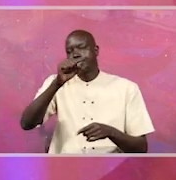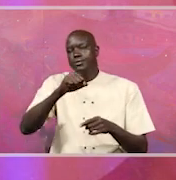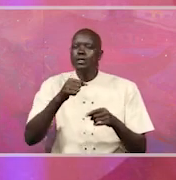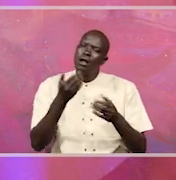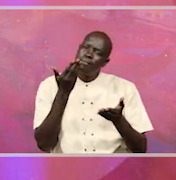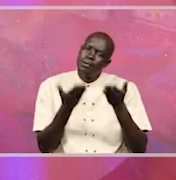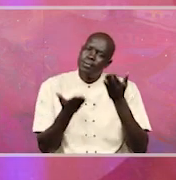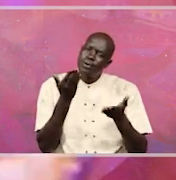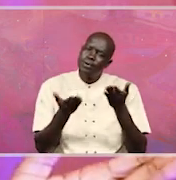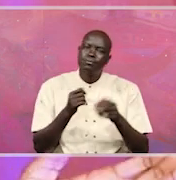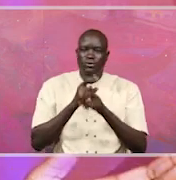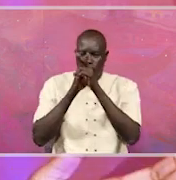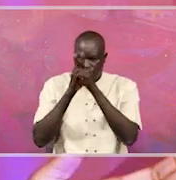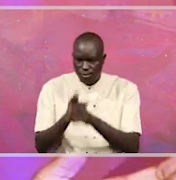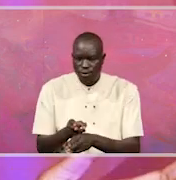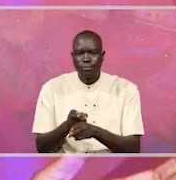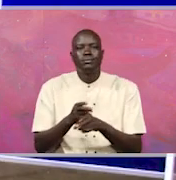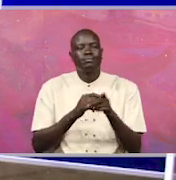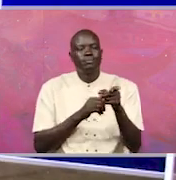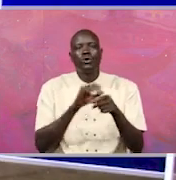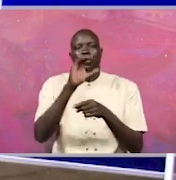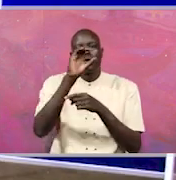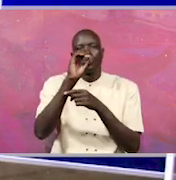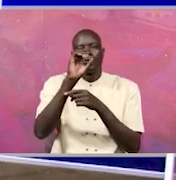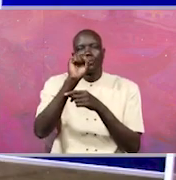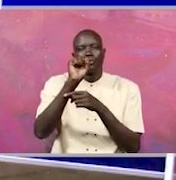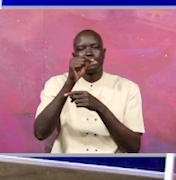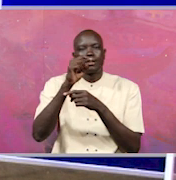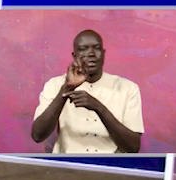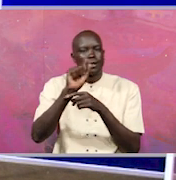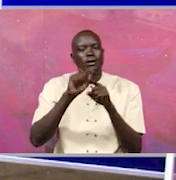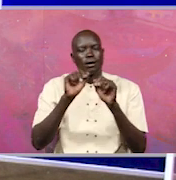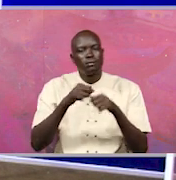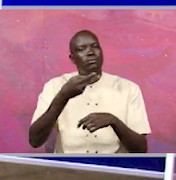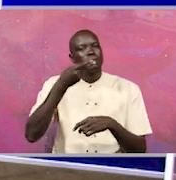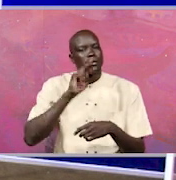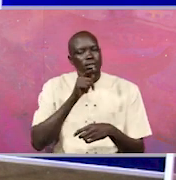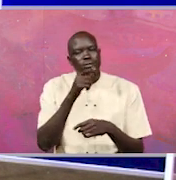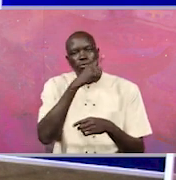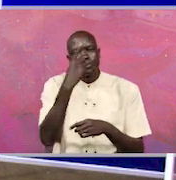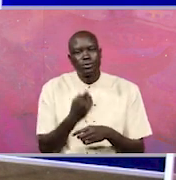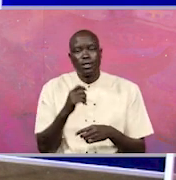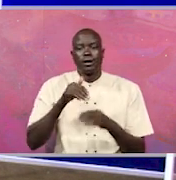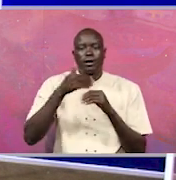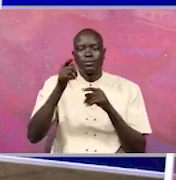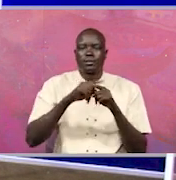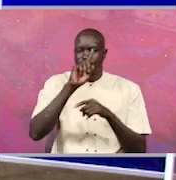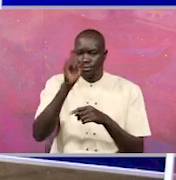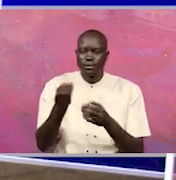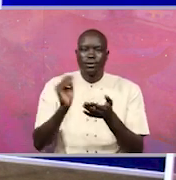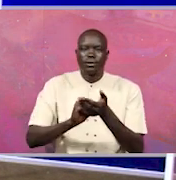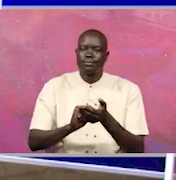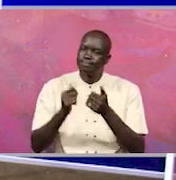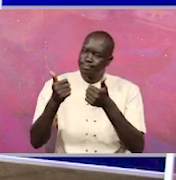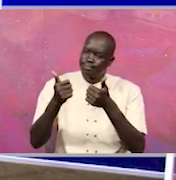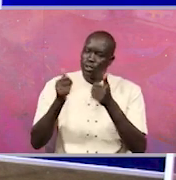So maybe, Honorable Osege, maybe you can answer her question. Then we'll get another question from the audience.